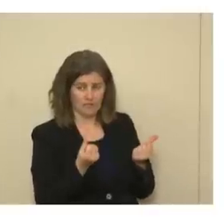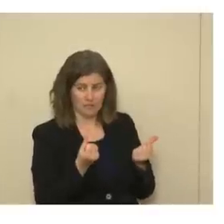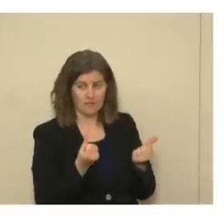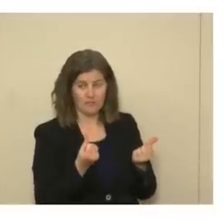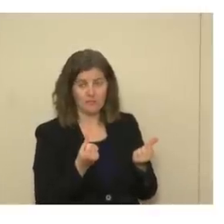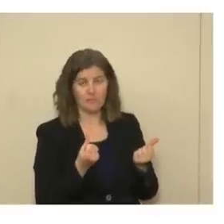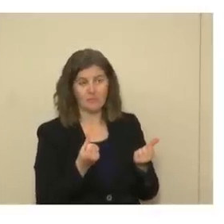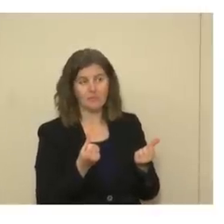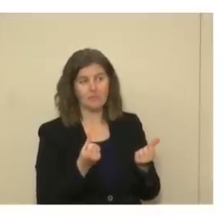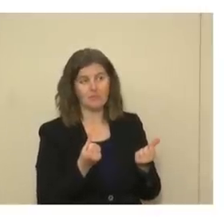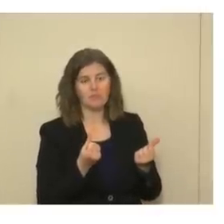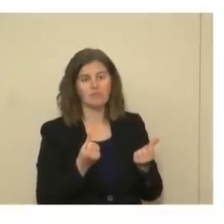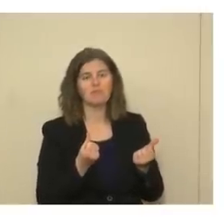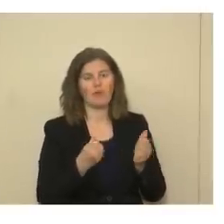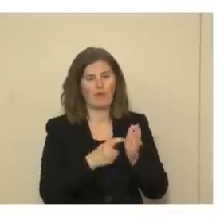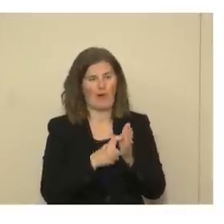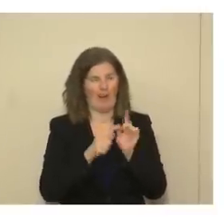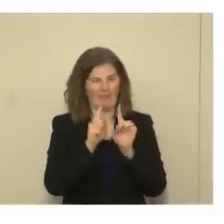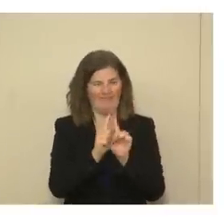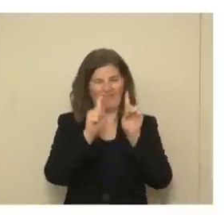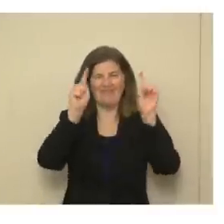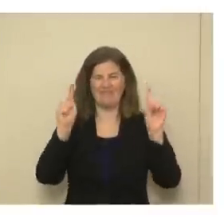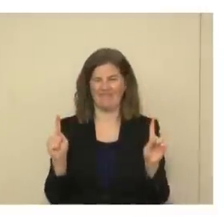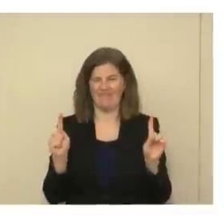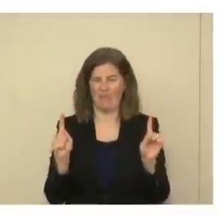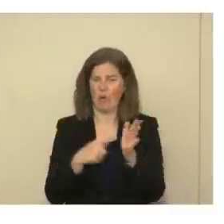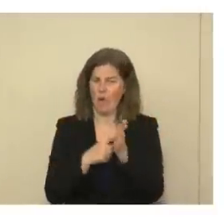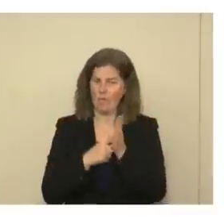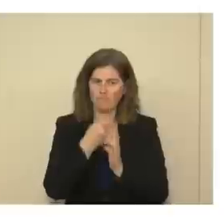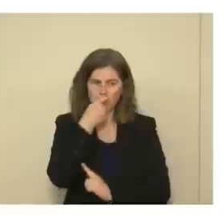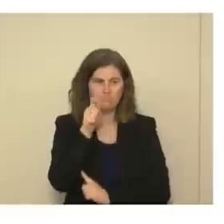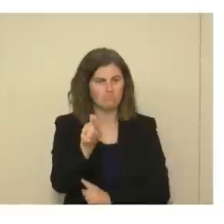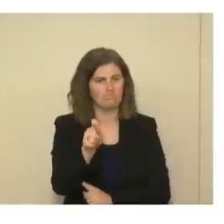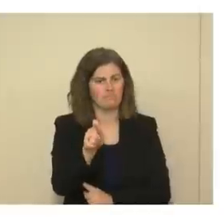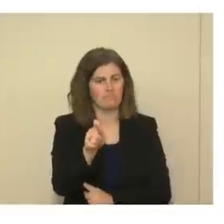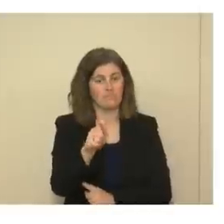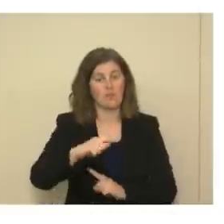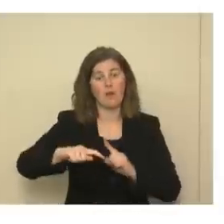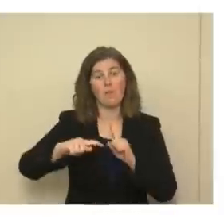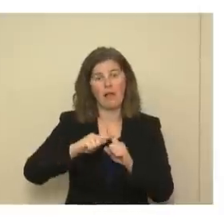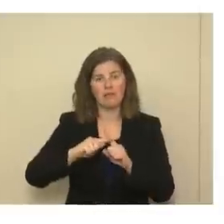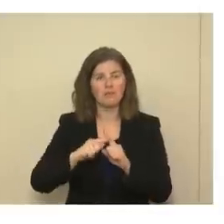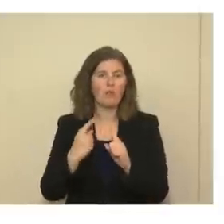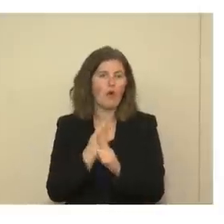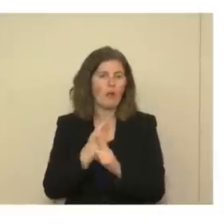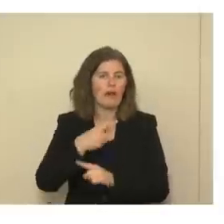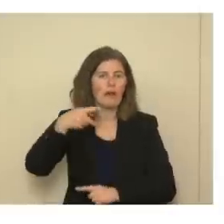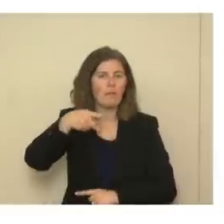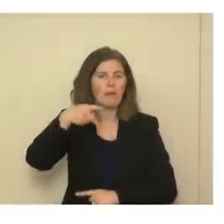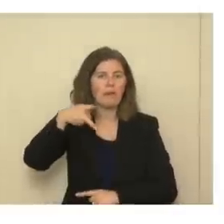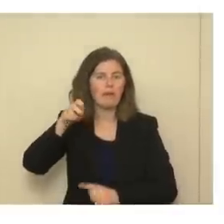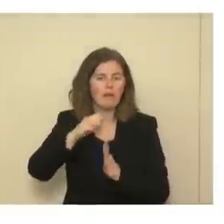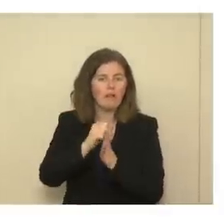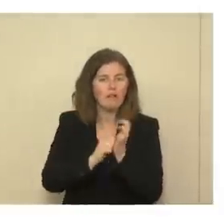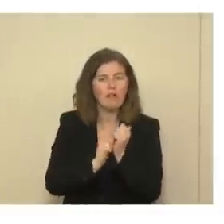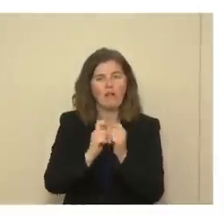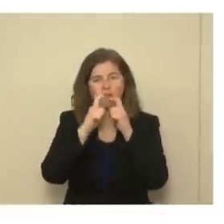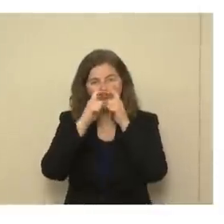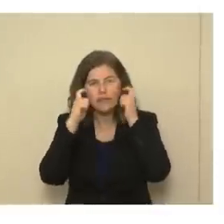Social distancing is absolutely required as well as appropriate. PPE must be worn.